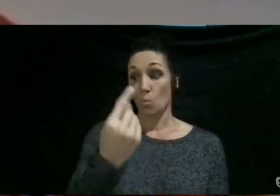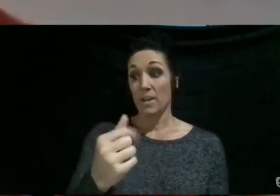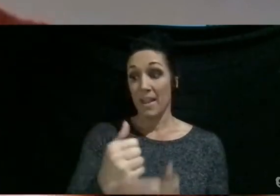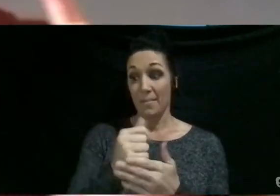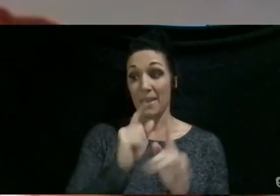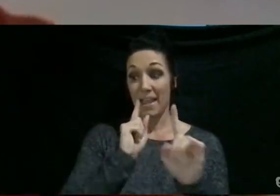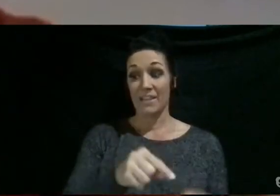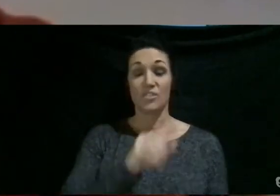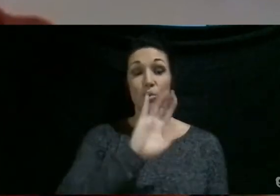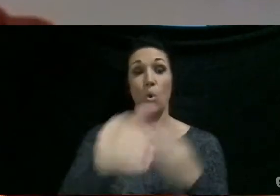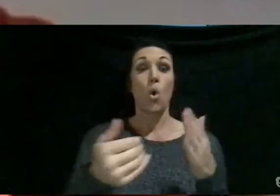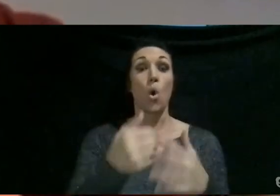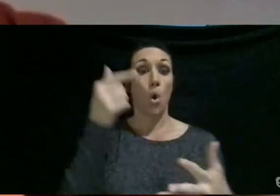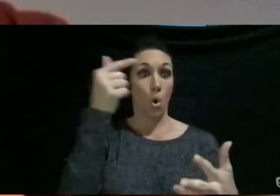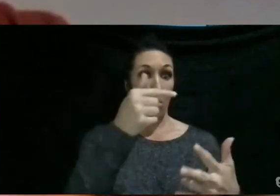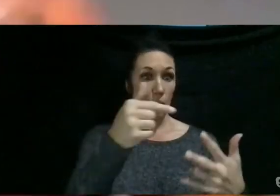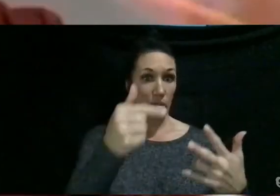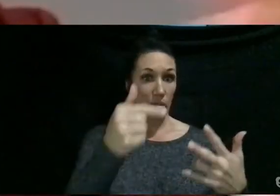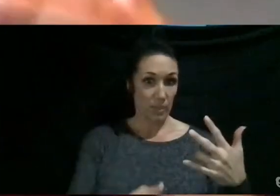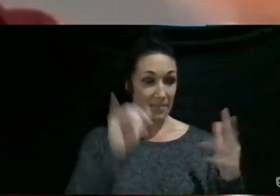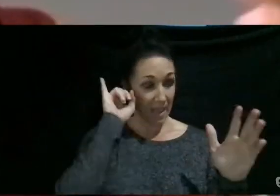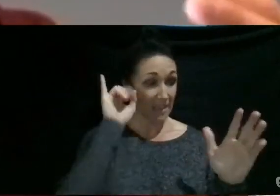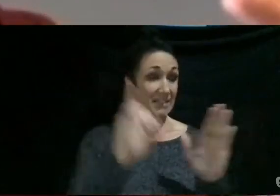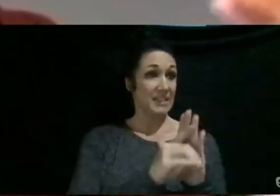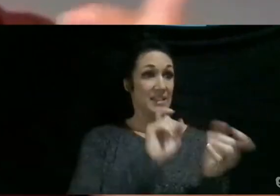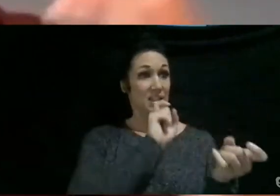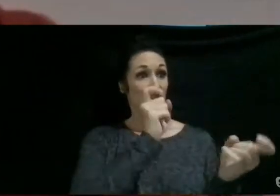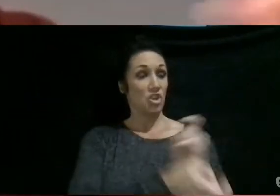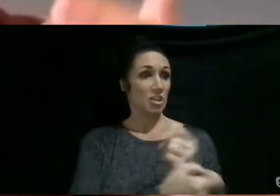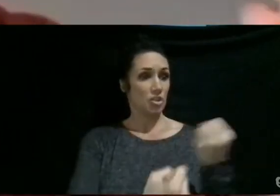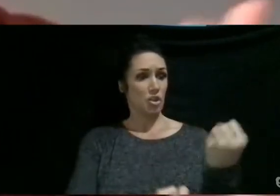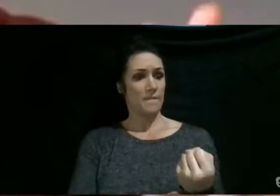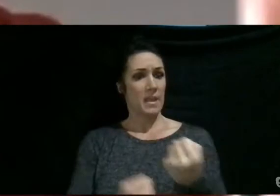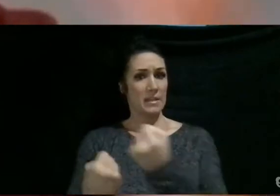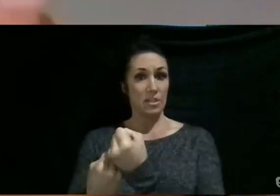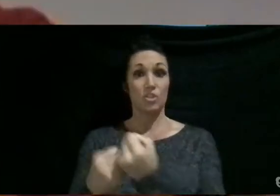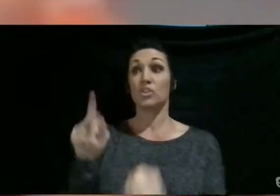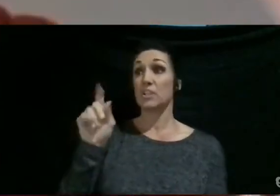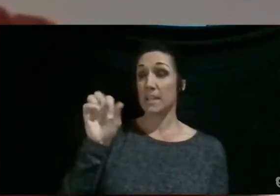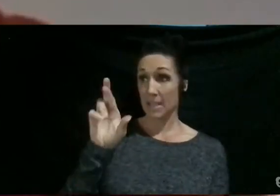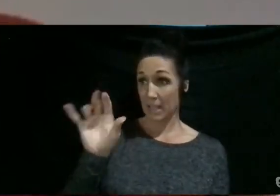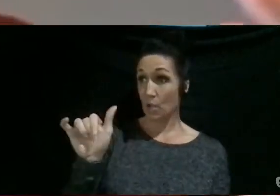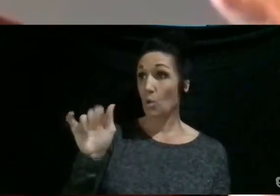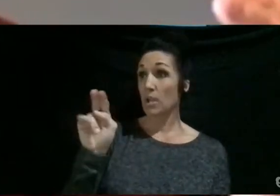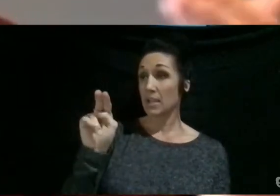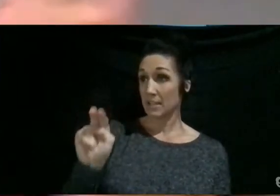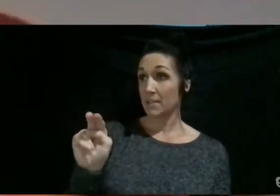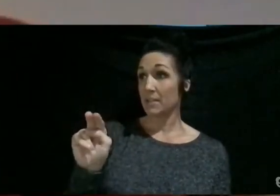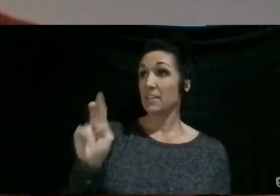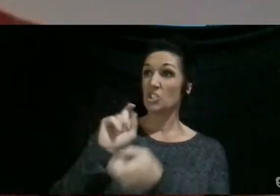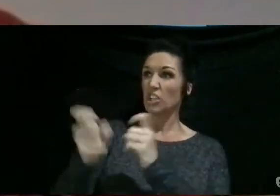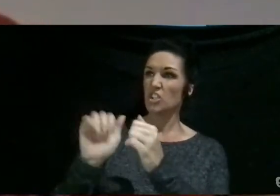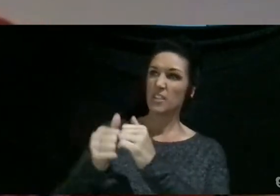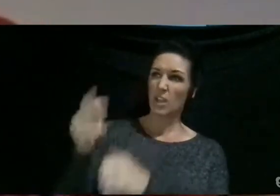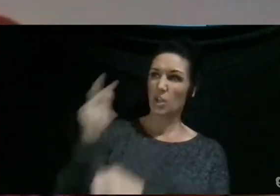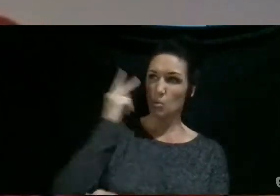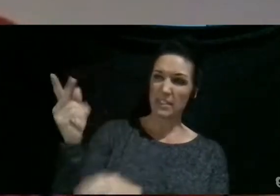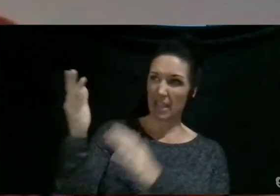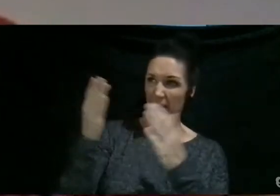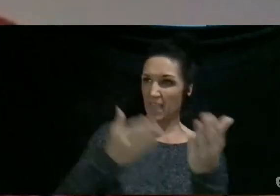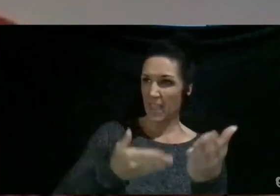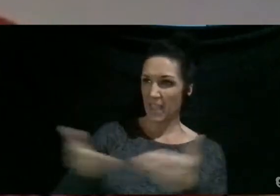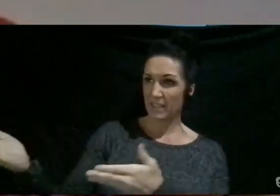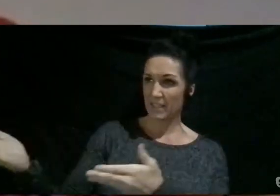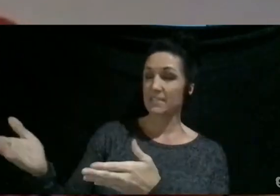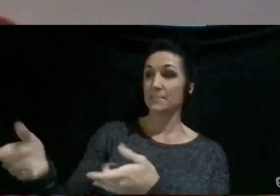of those, this idea of identity of, like, it changes our foundation, so Kerrigan, you were kind of talking about that, like, it reorders how you see things, gives us